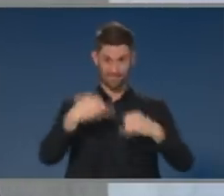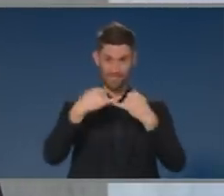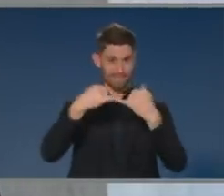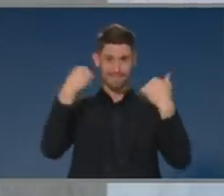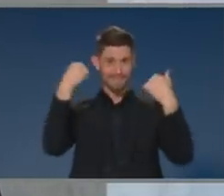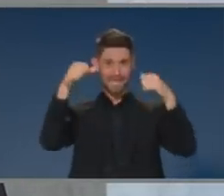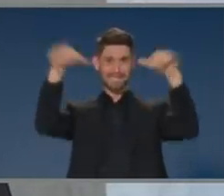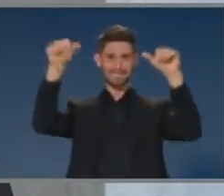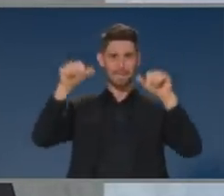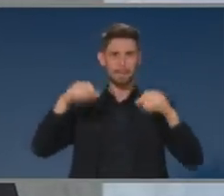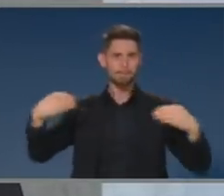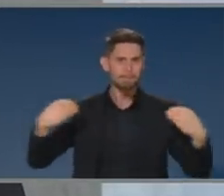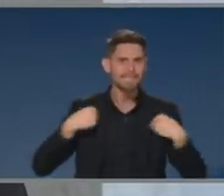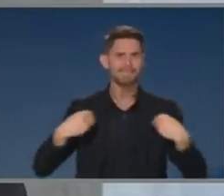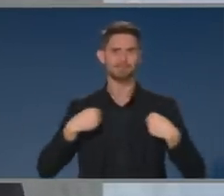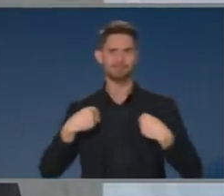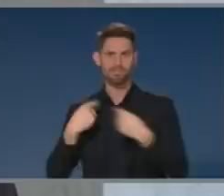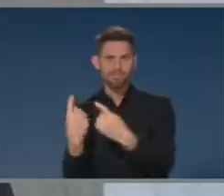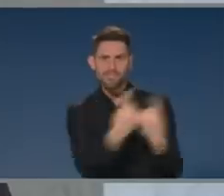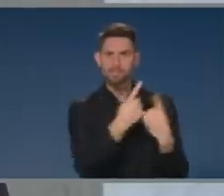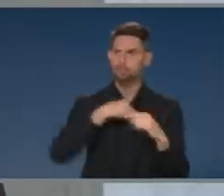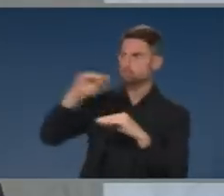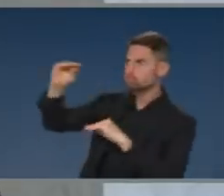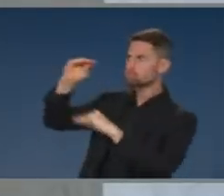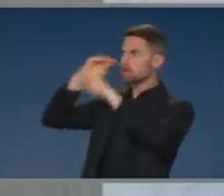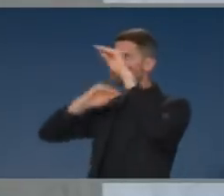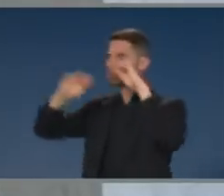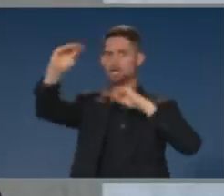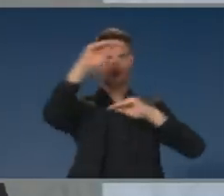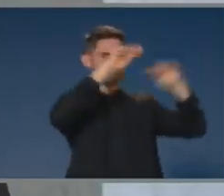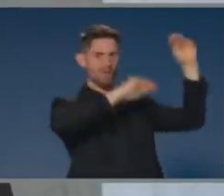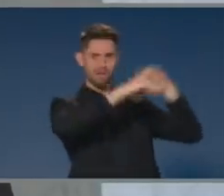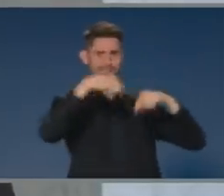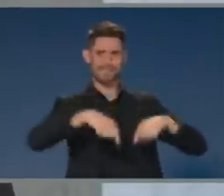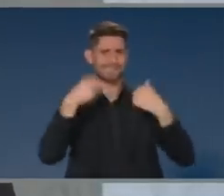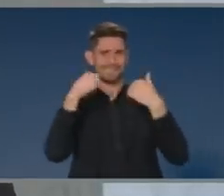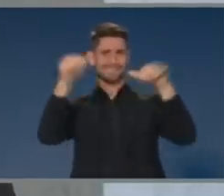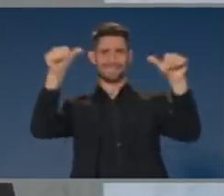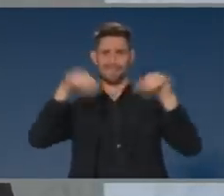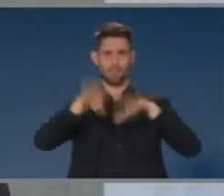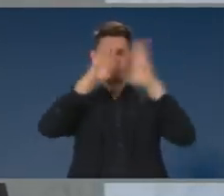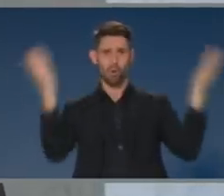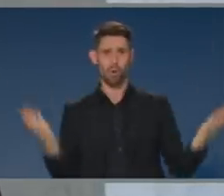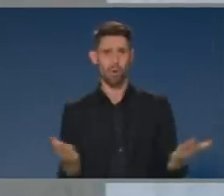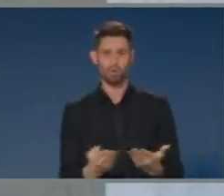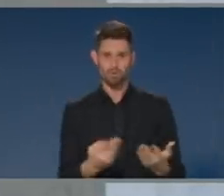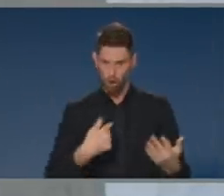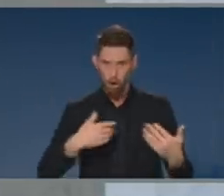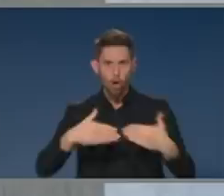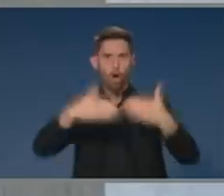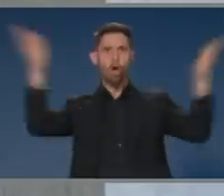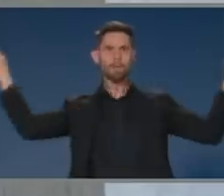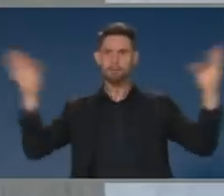on earth. And our economic prosperity lies not just here, but continuing to be an open trading nation.